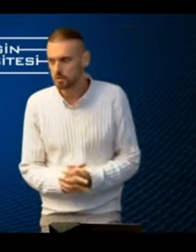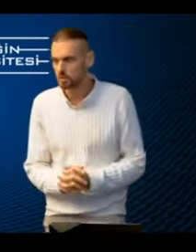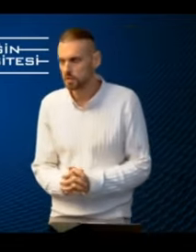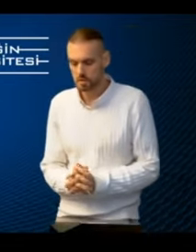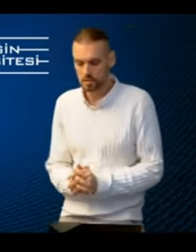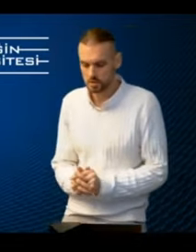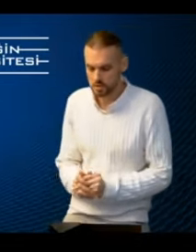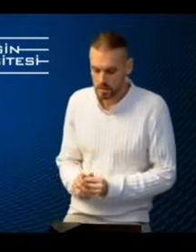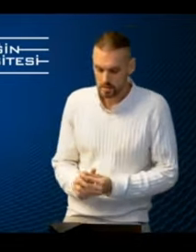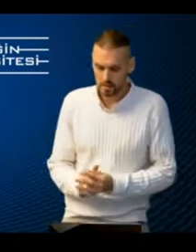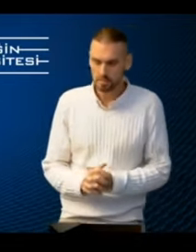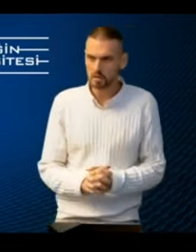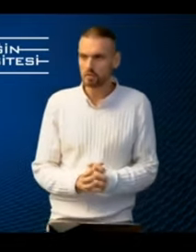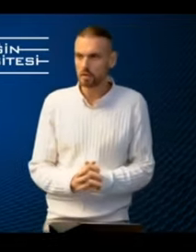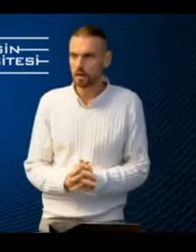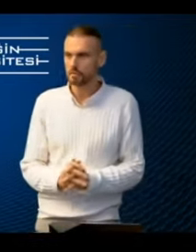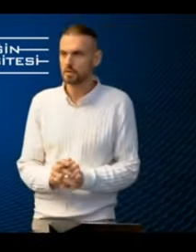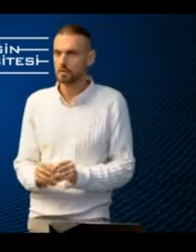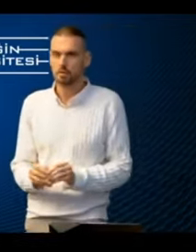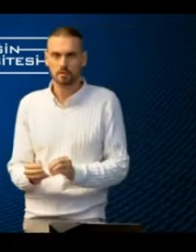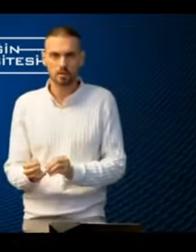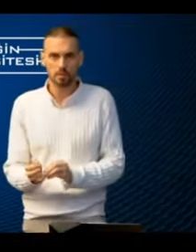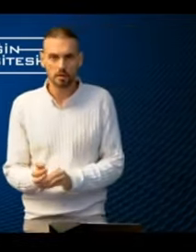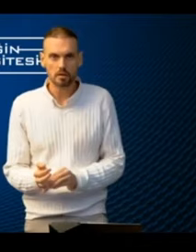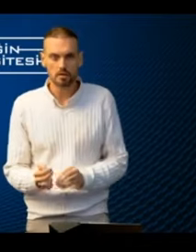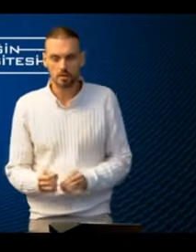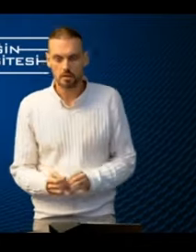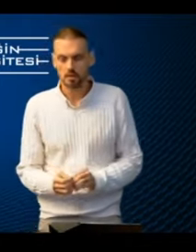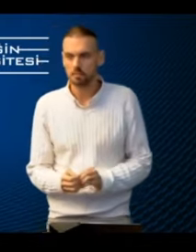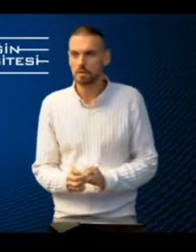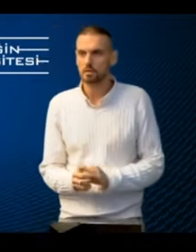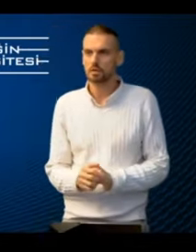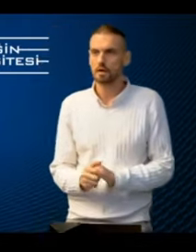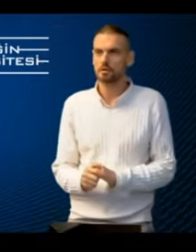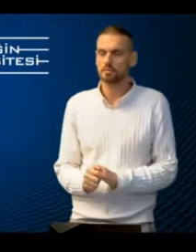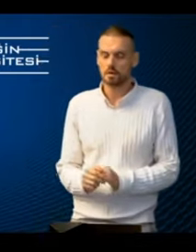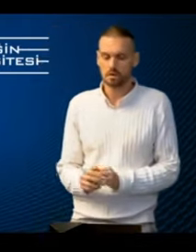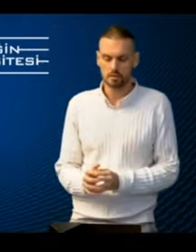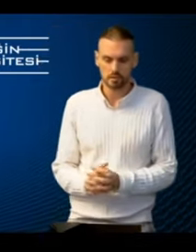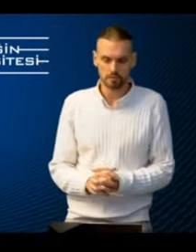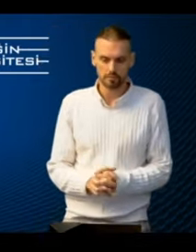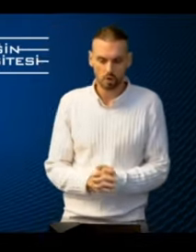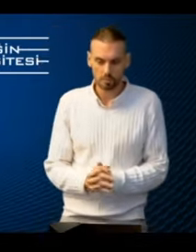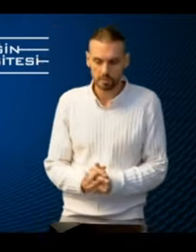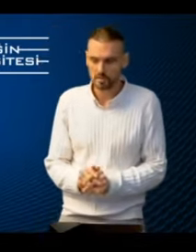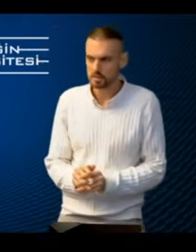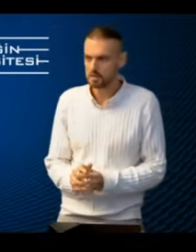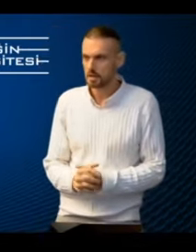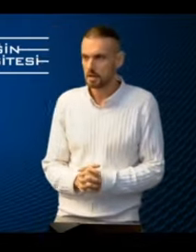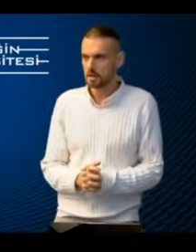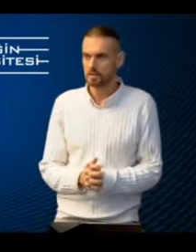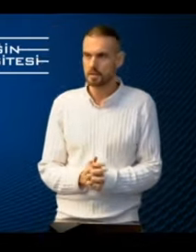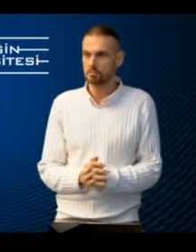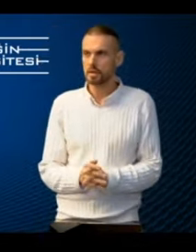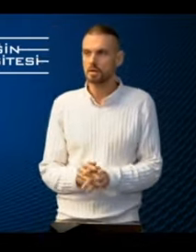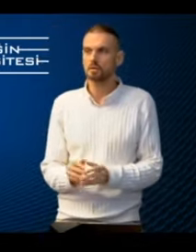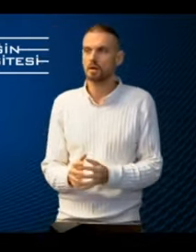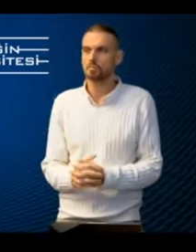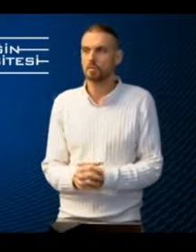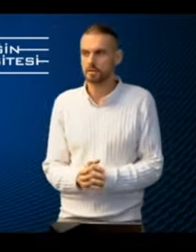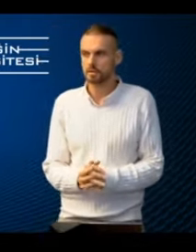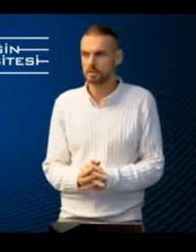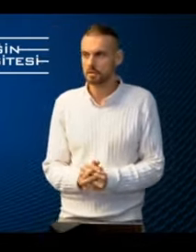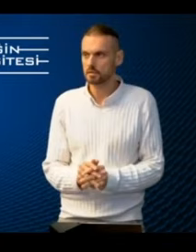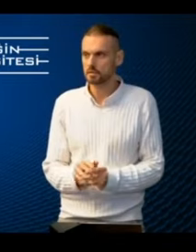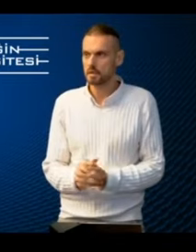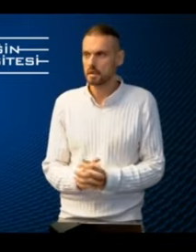aviation organizations, they may not have the awareness, they may not have the competencies, and they may not